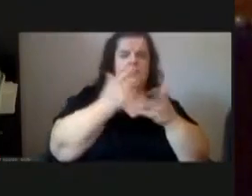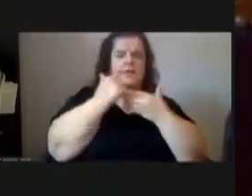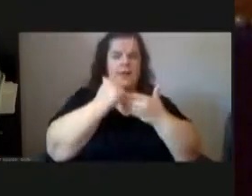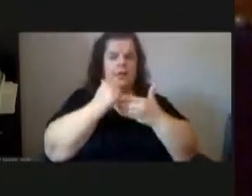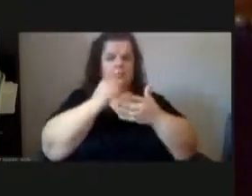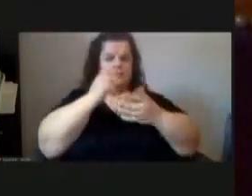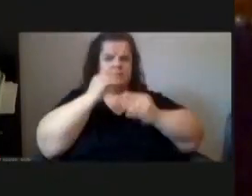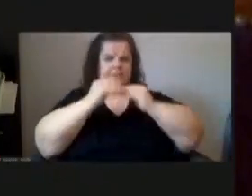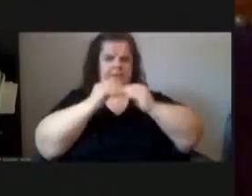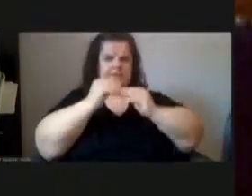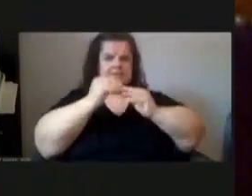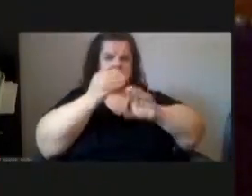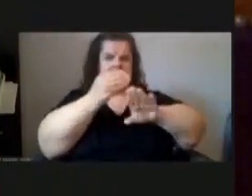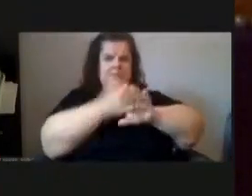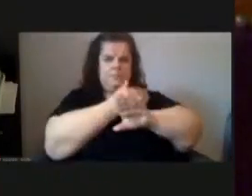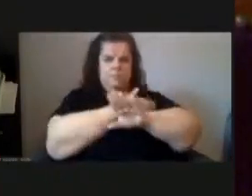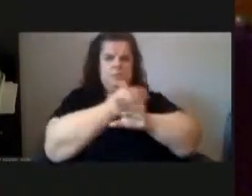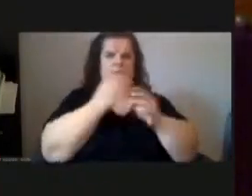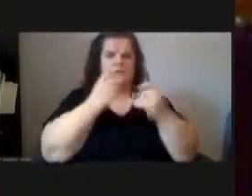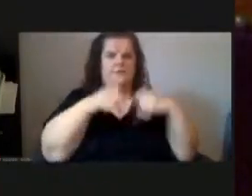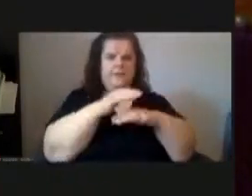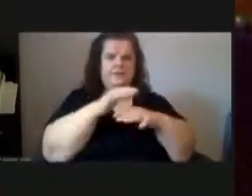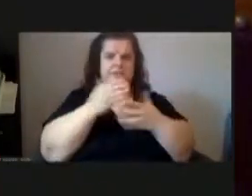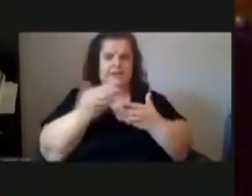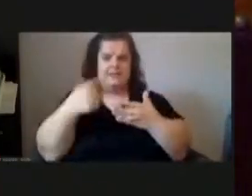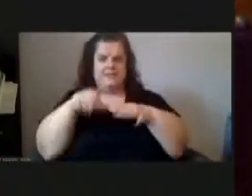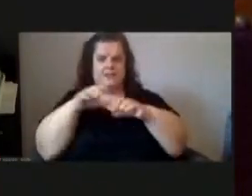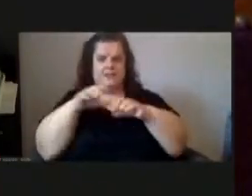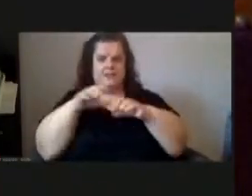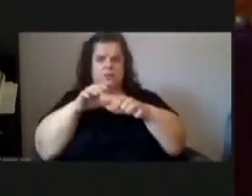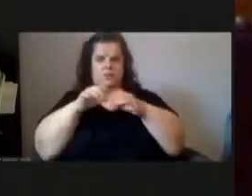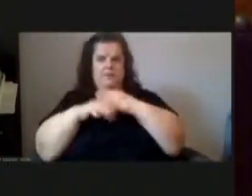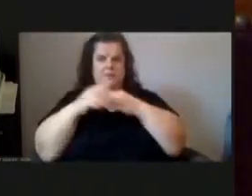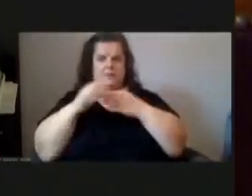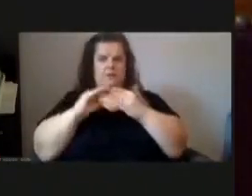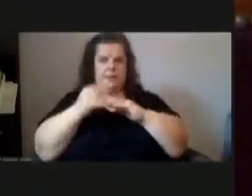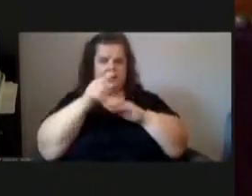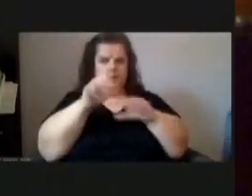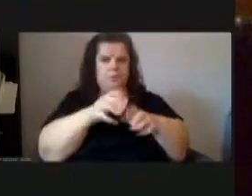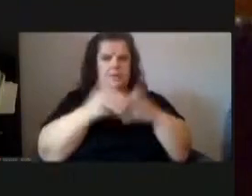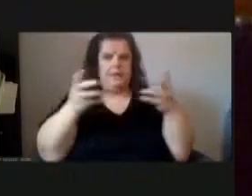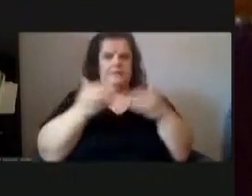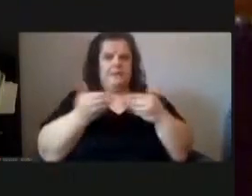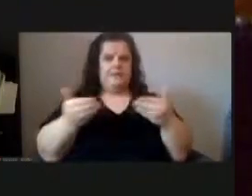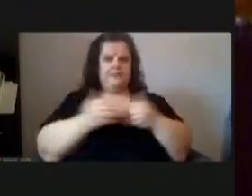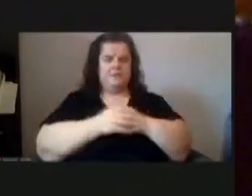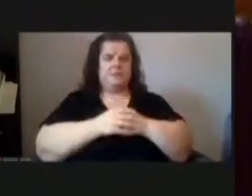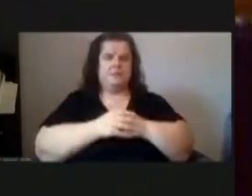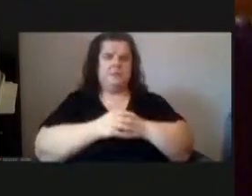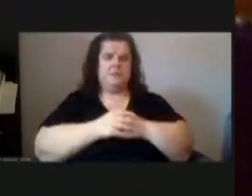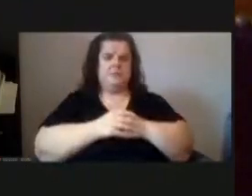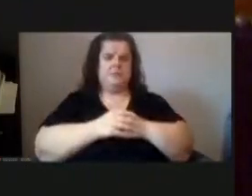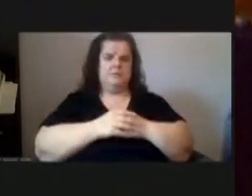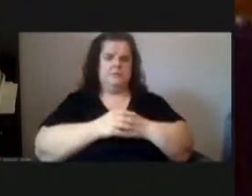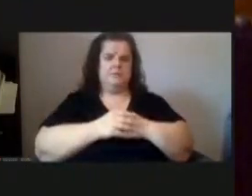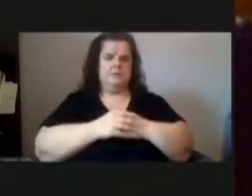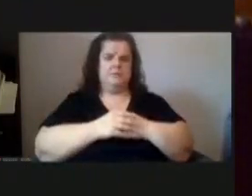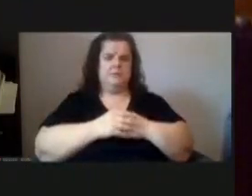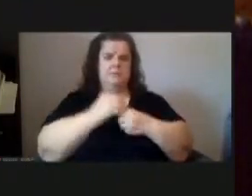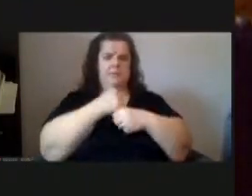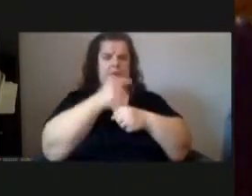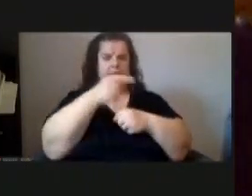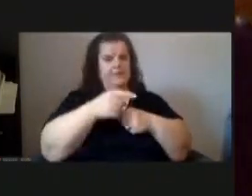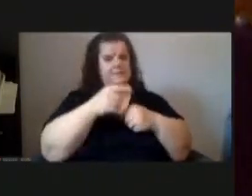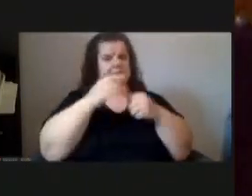but the things they do in the community um across the board they do a lot of different things and um and they make there's things that make pittsburgh a livable city